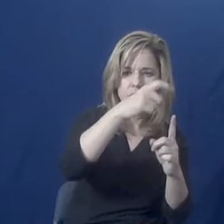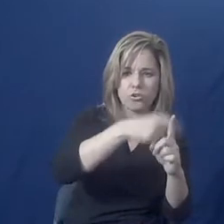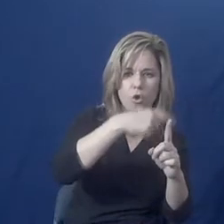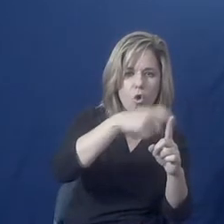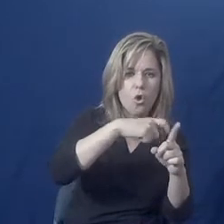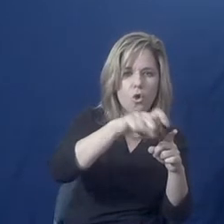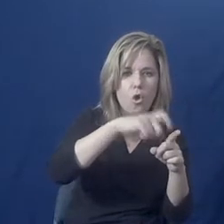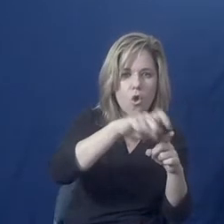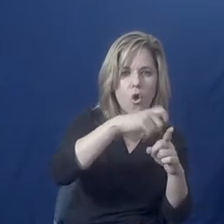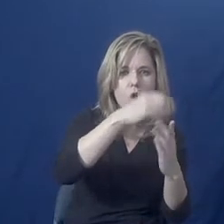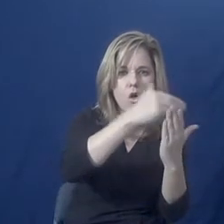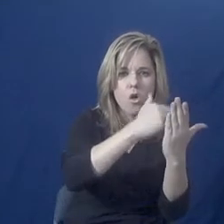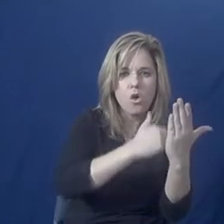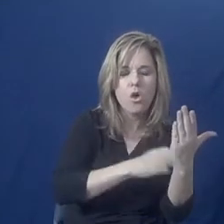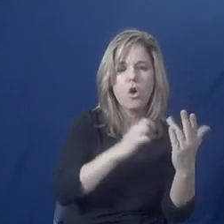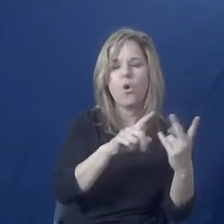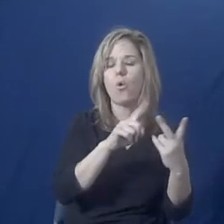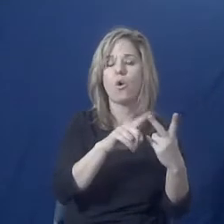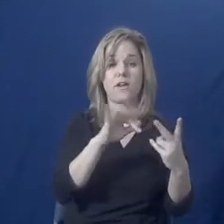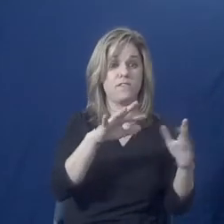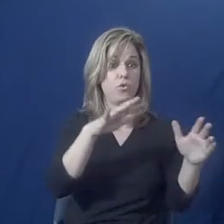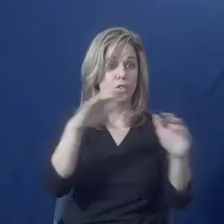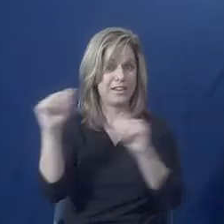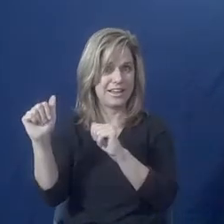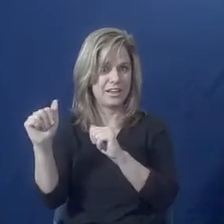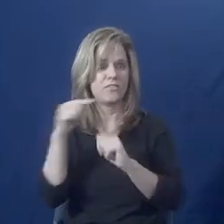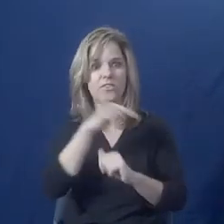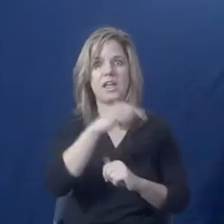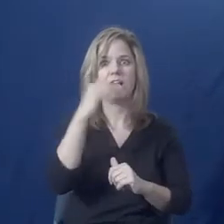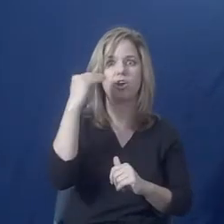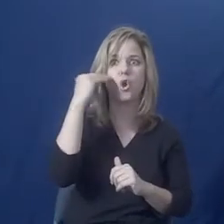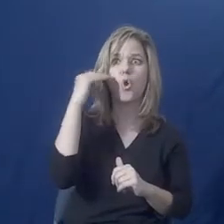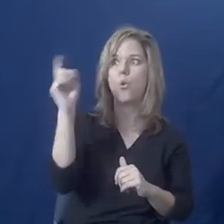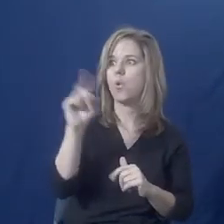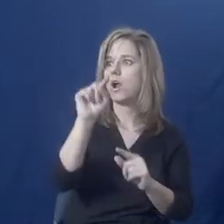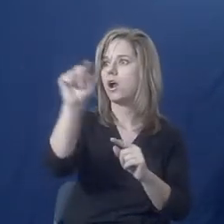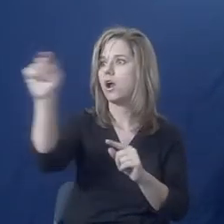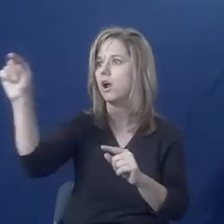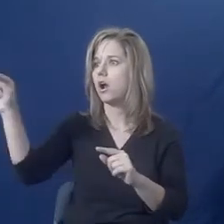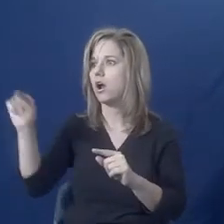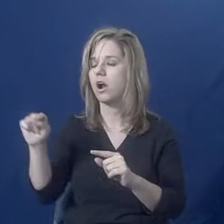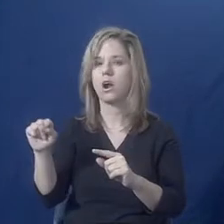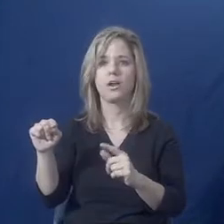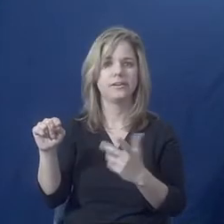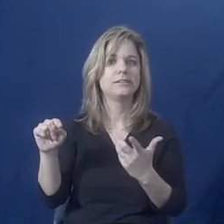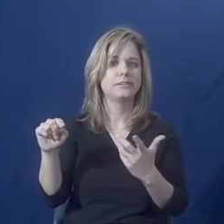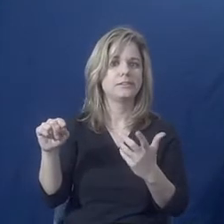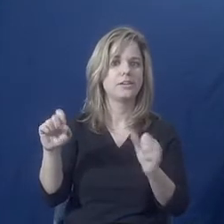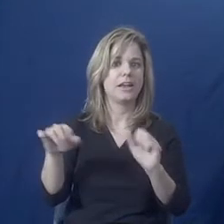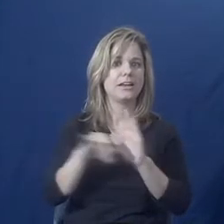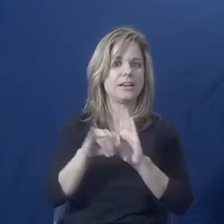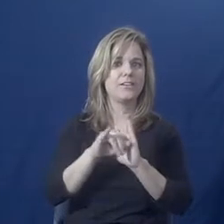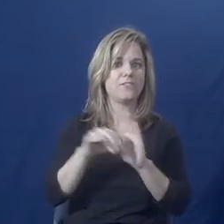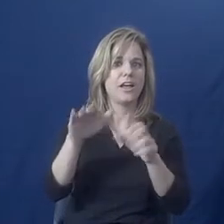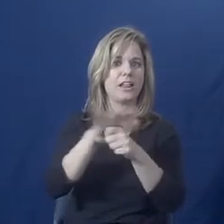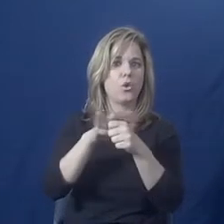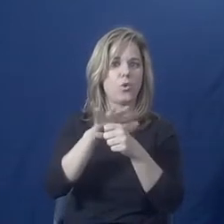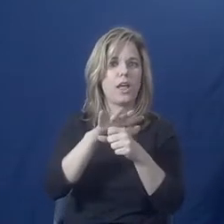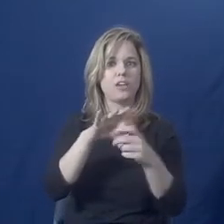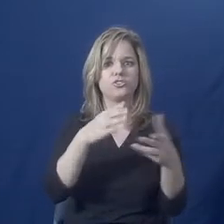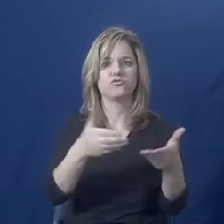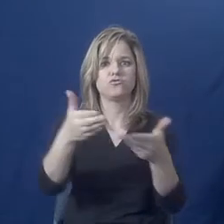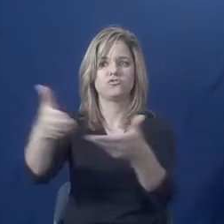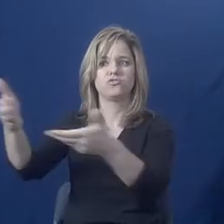device to take. So even though it's mobile and you can unplug it and take it with you, you might actually want